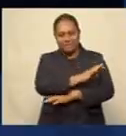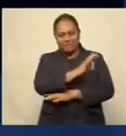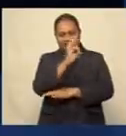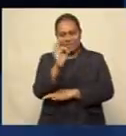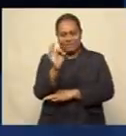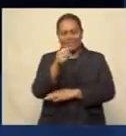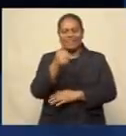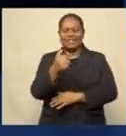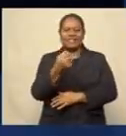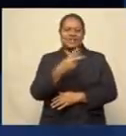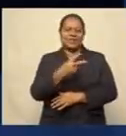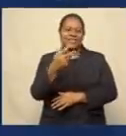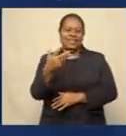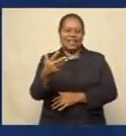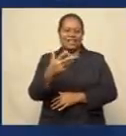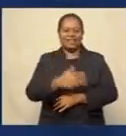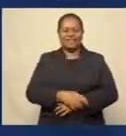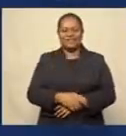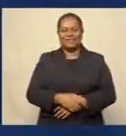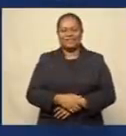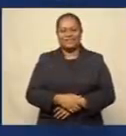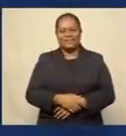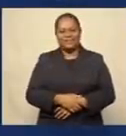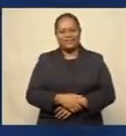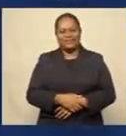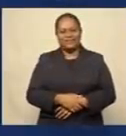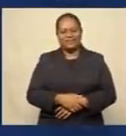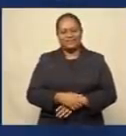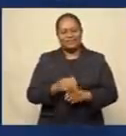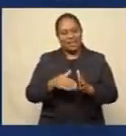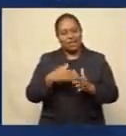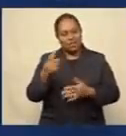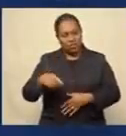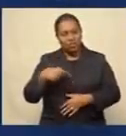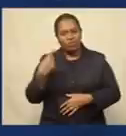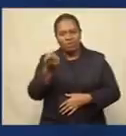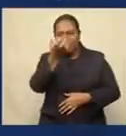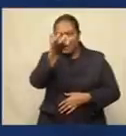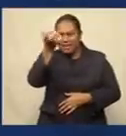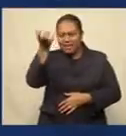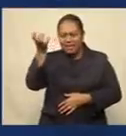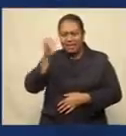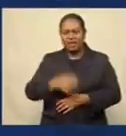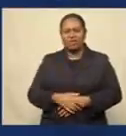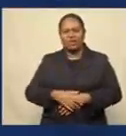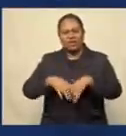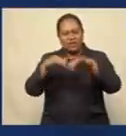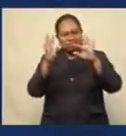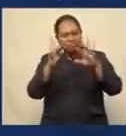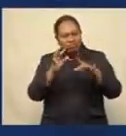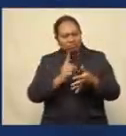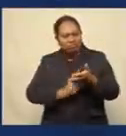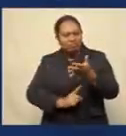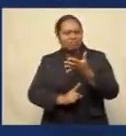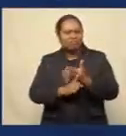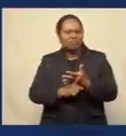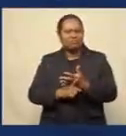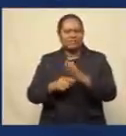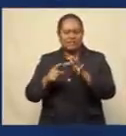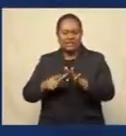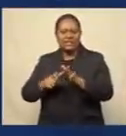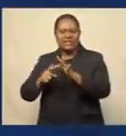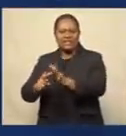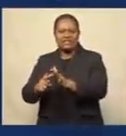is at 6.29. And the outlook for tomorrow. Cloudy periods with brief showers over the eastern parts and the